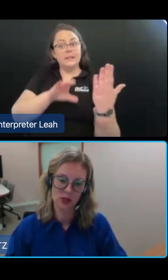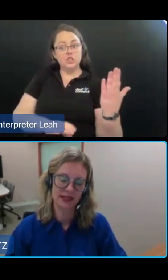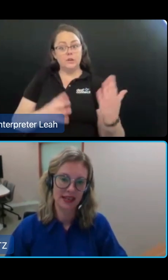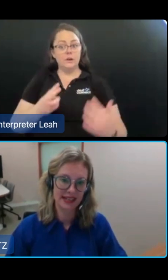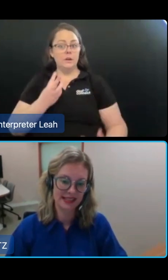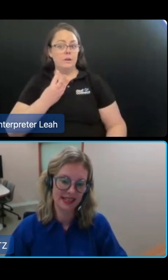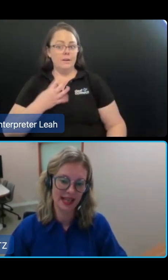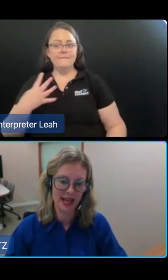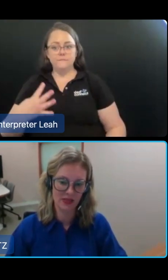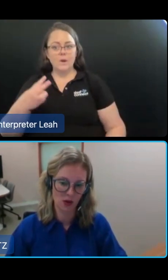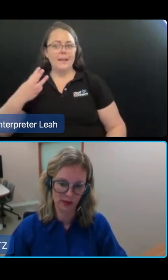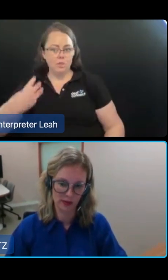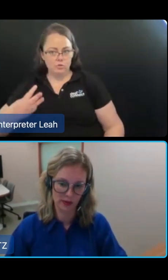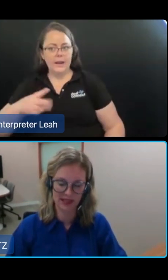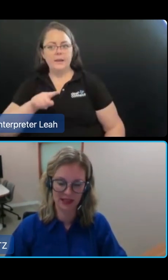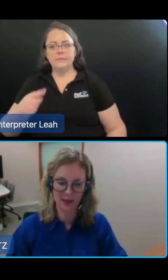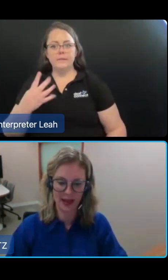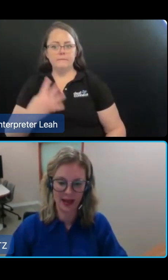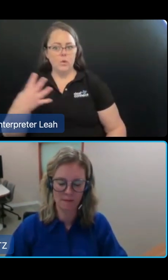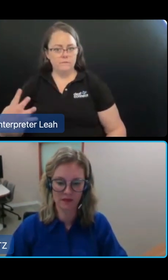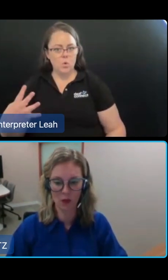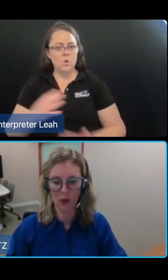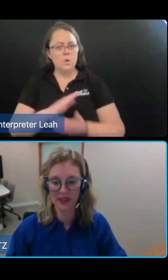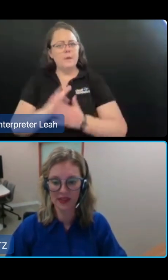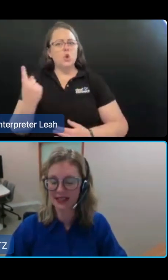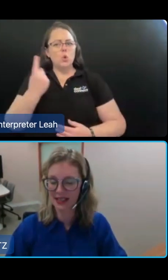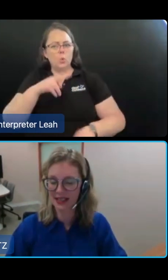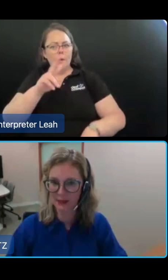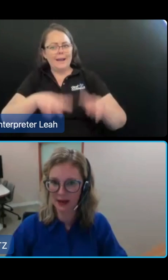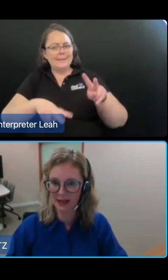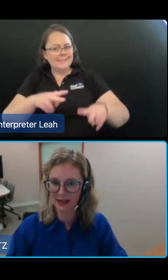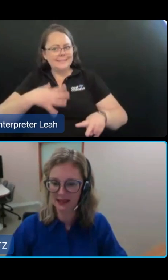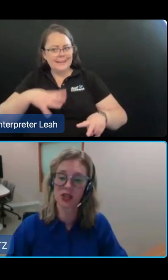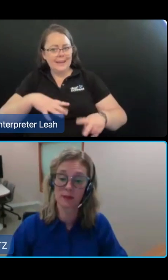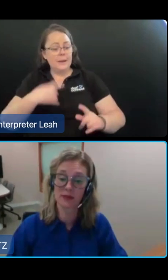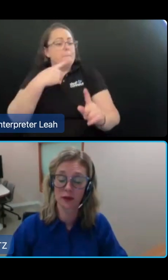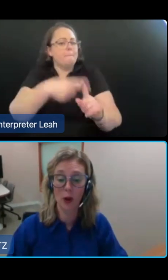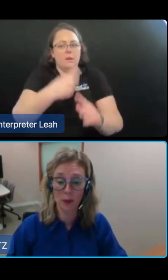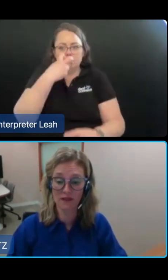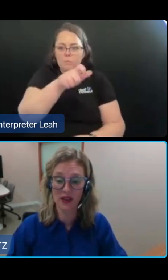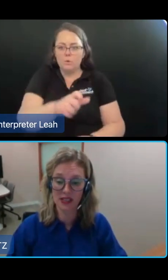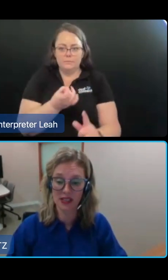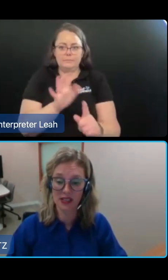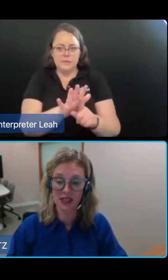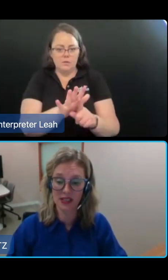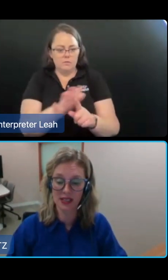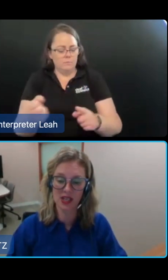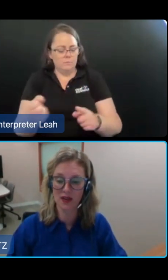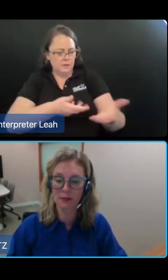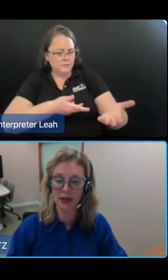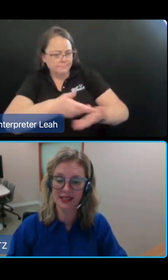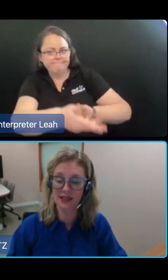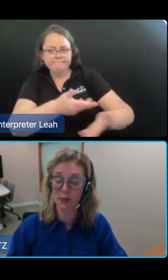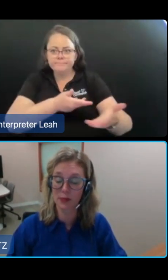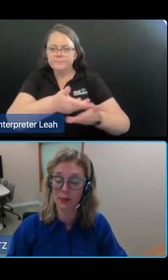conversation between the needs assessor and the older person about what the assessment has identified in terms of appropriate funded aged care services